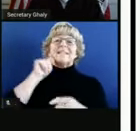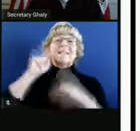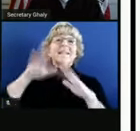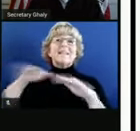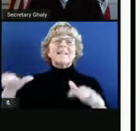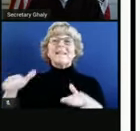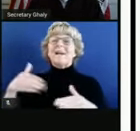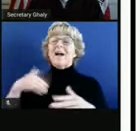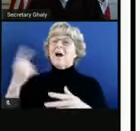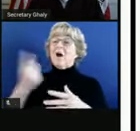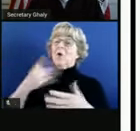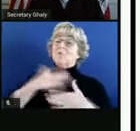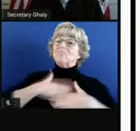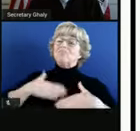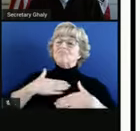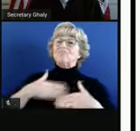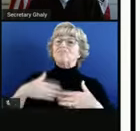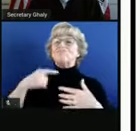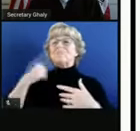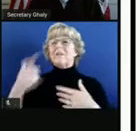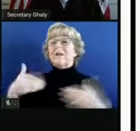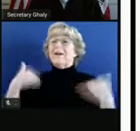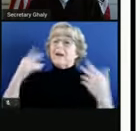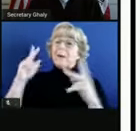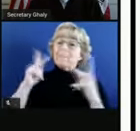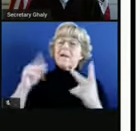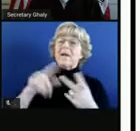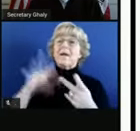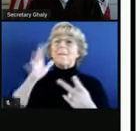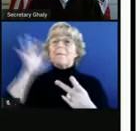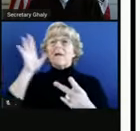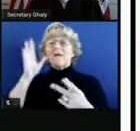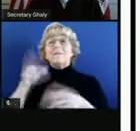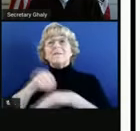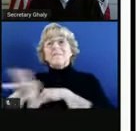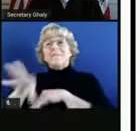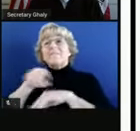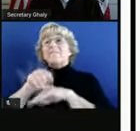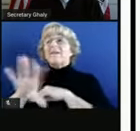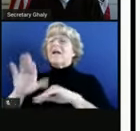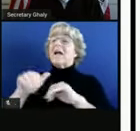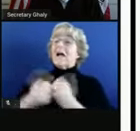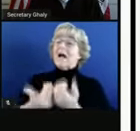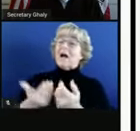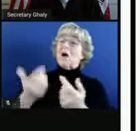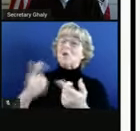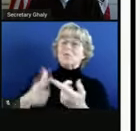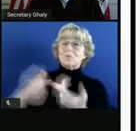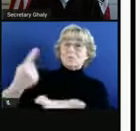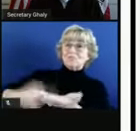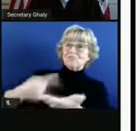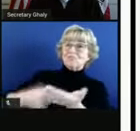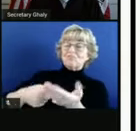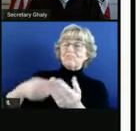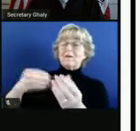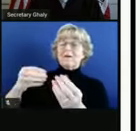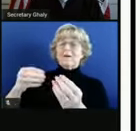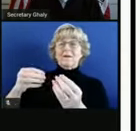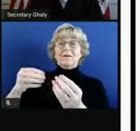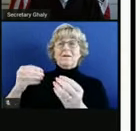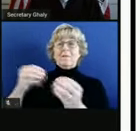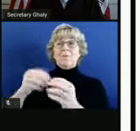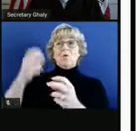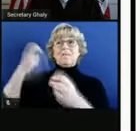enjoyed giving young people and parents some guidance about how to have hard conversations. And so this is familiar territory.